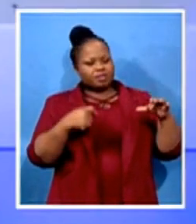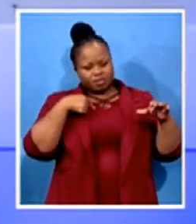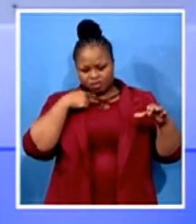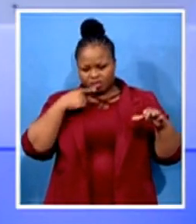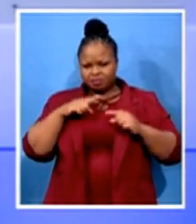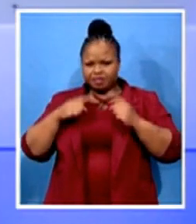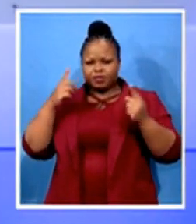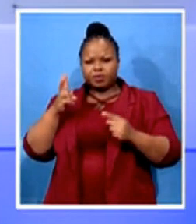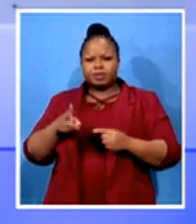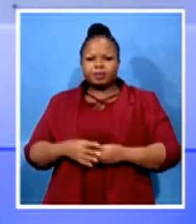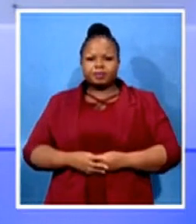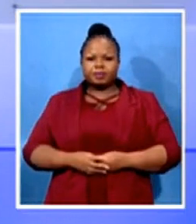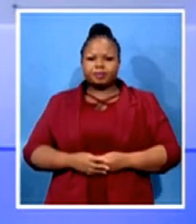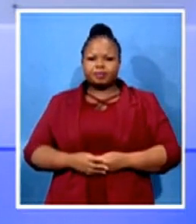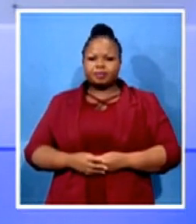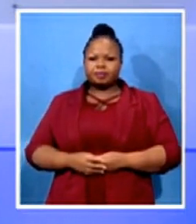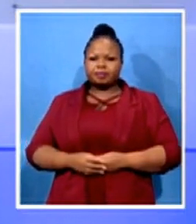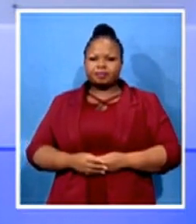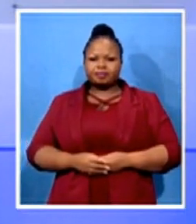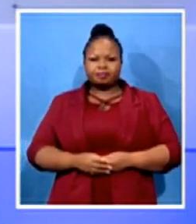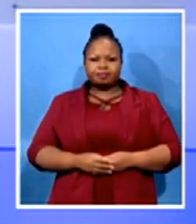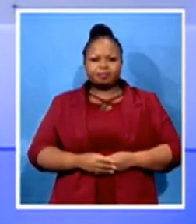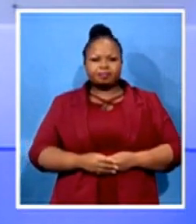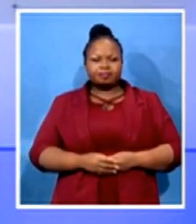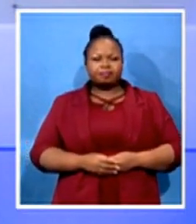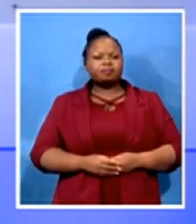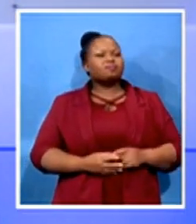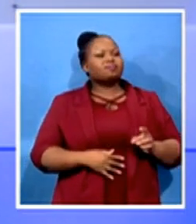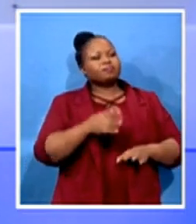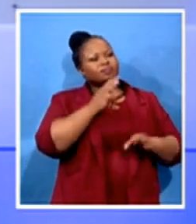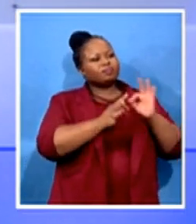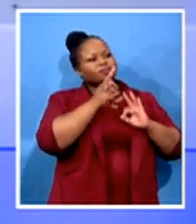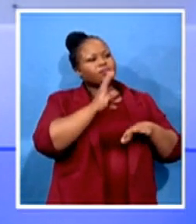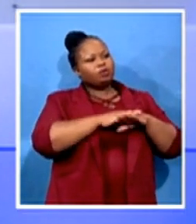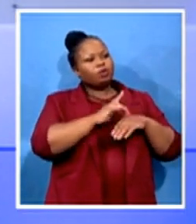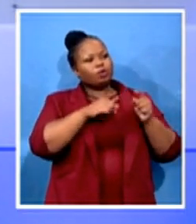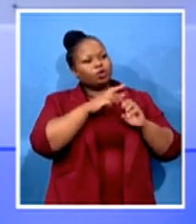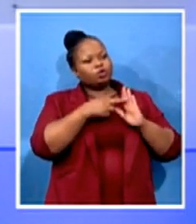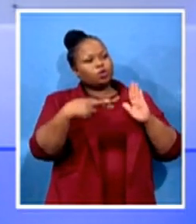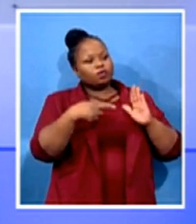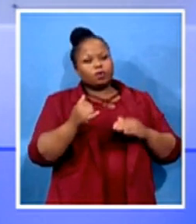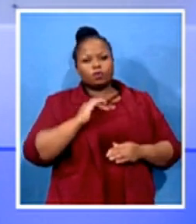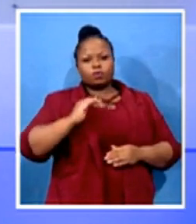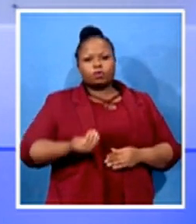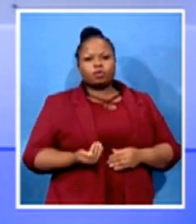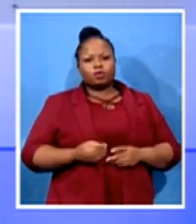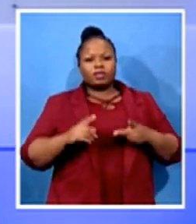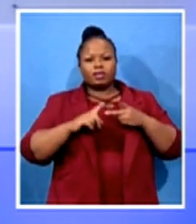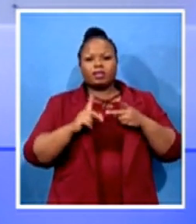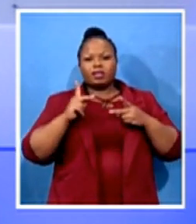specifically, Sophie, about the role of women with Kamala Harris now being vice president-elect.